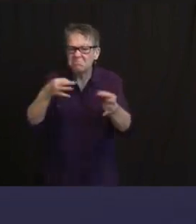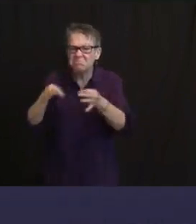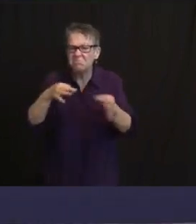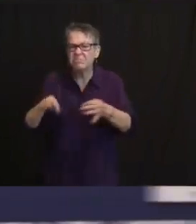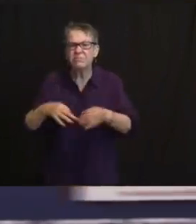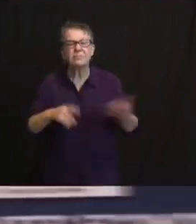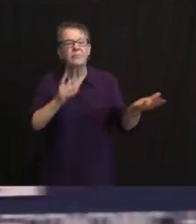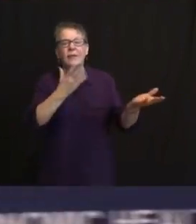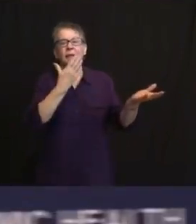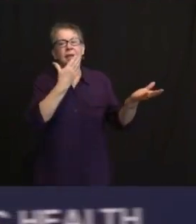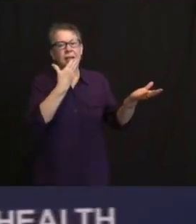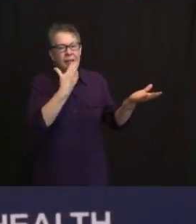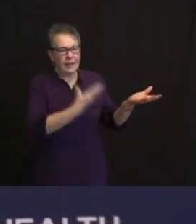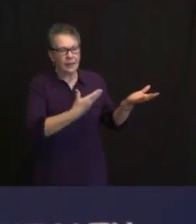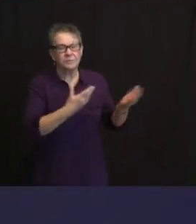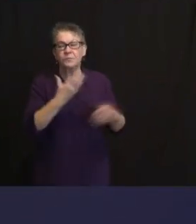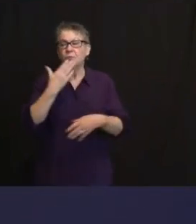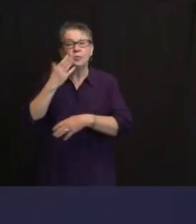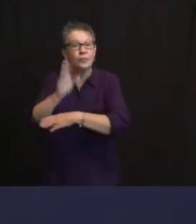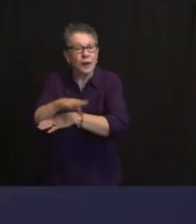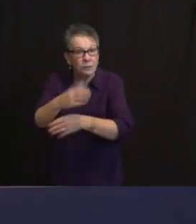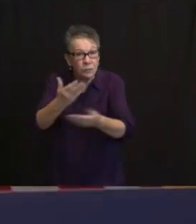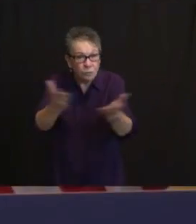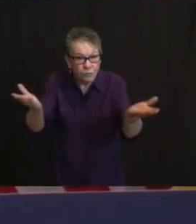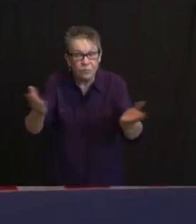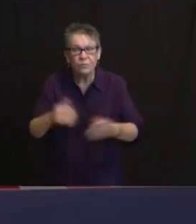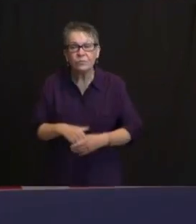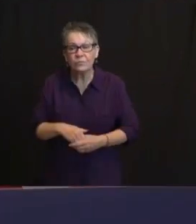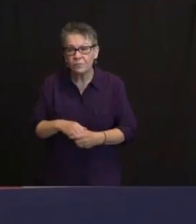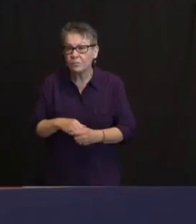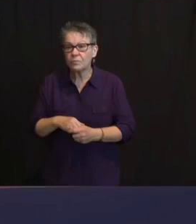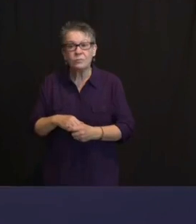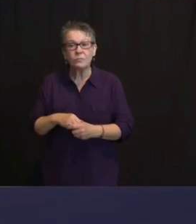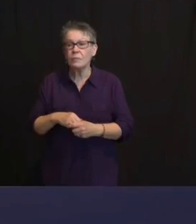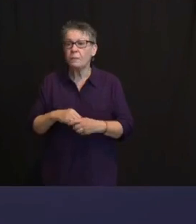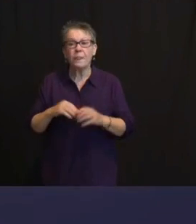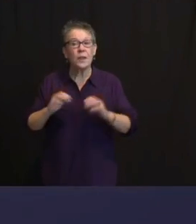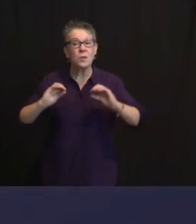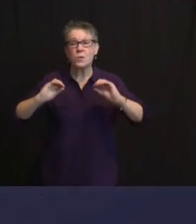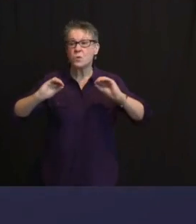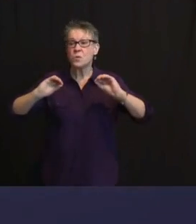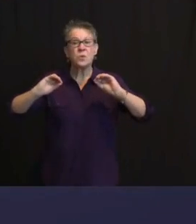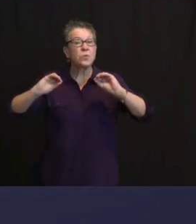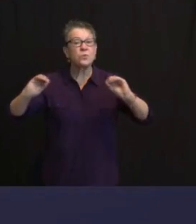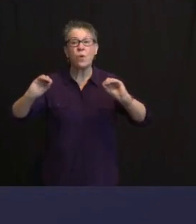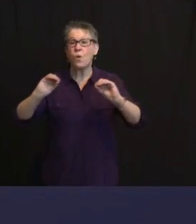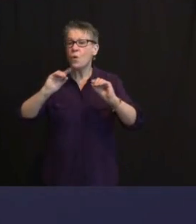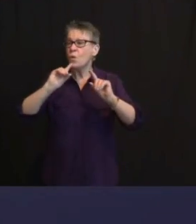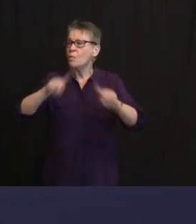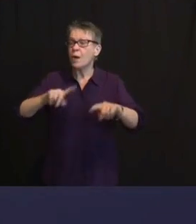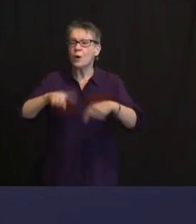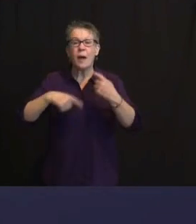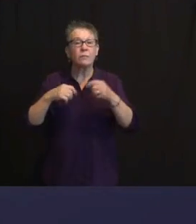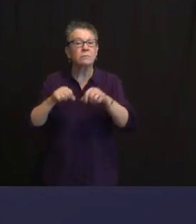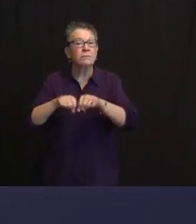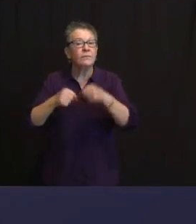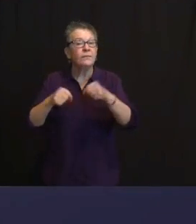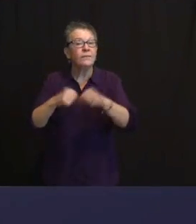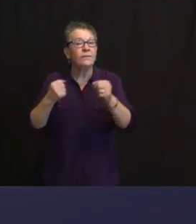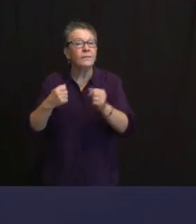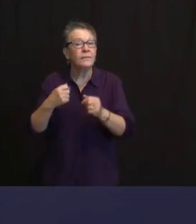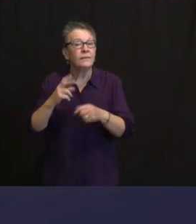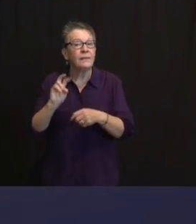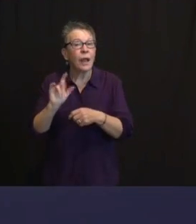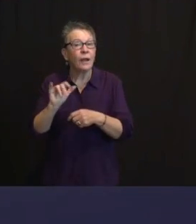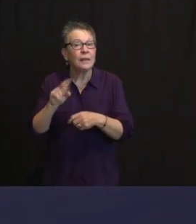THANK YOU, GOVERNOR. GOOD AFTERNOON. I DO NOT HAVE ANYTHING TO REPORT WITH REGARD TO COMPLIANCE. NOTHING WAS REPORTED TO THE ROCK OVER THE WEEKEND. BUT TO YOUR POINT ABOUT